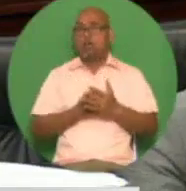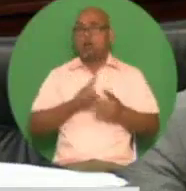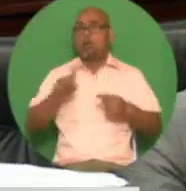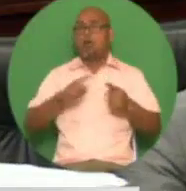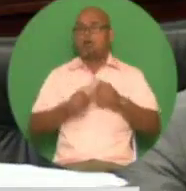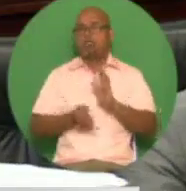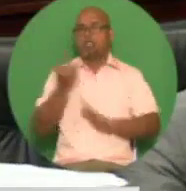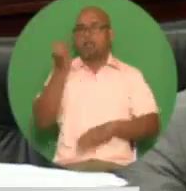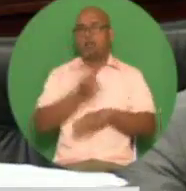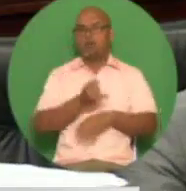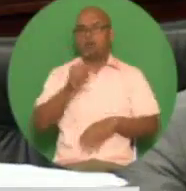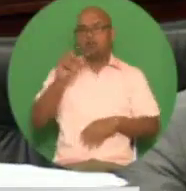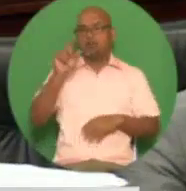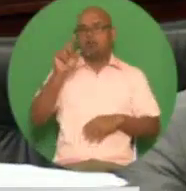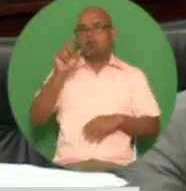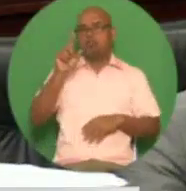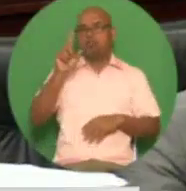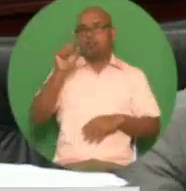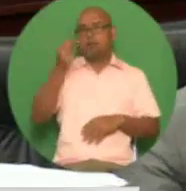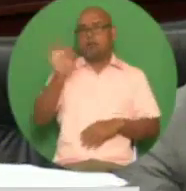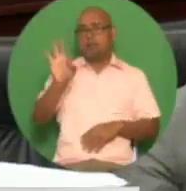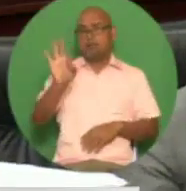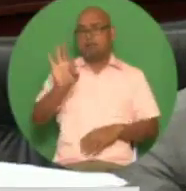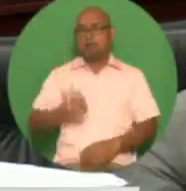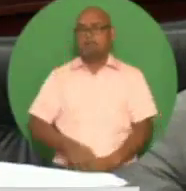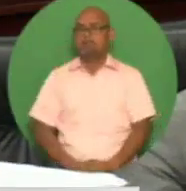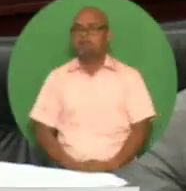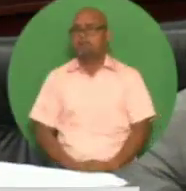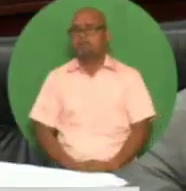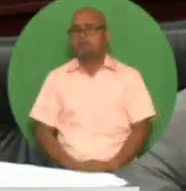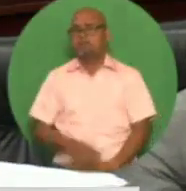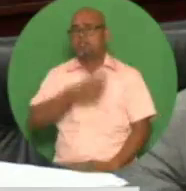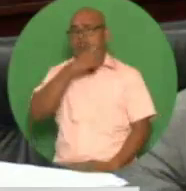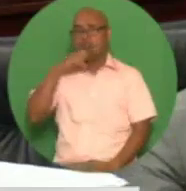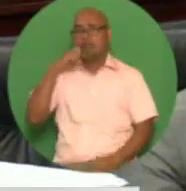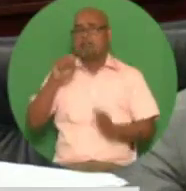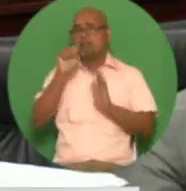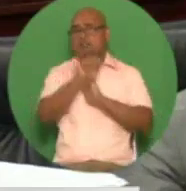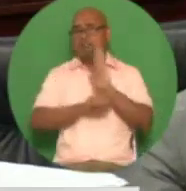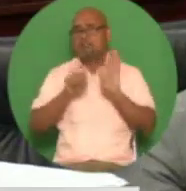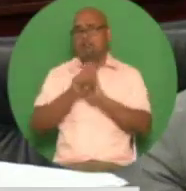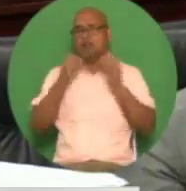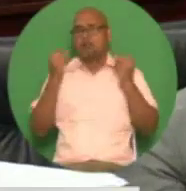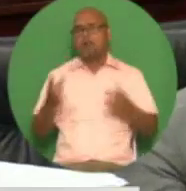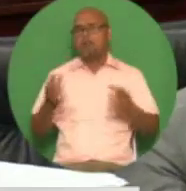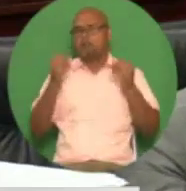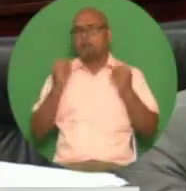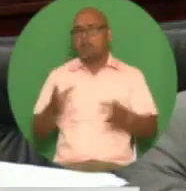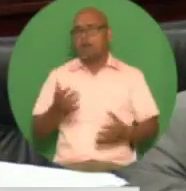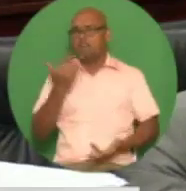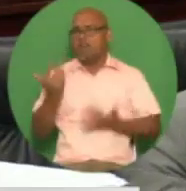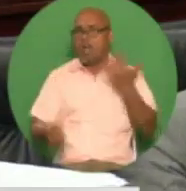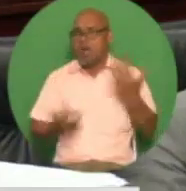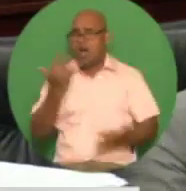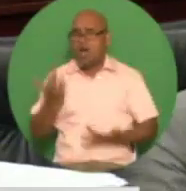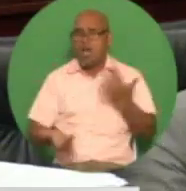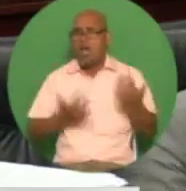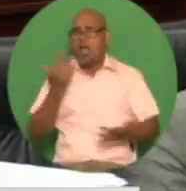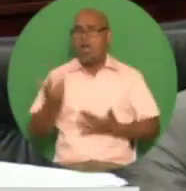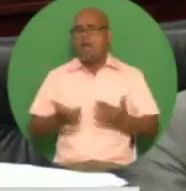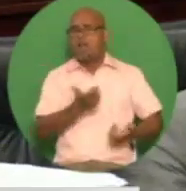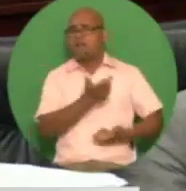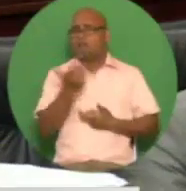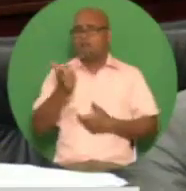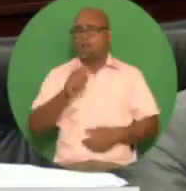similarly madam speaker our dry season is well known for generating bush and forest fires which impact negatively on